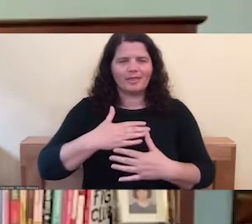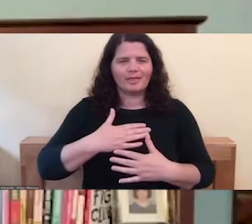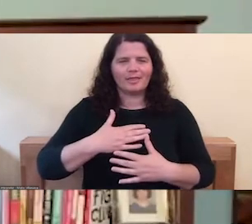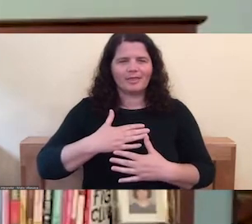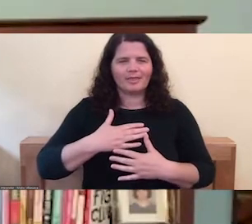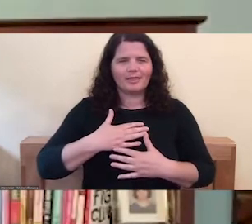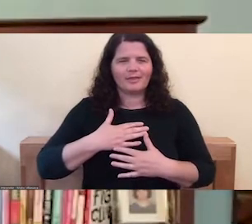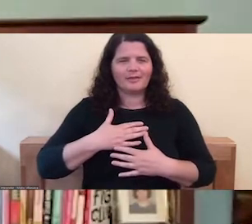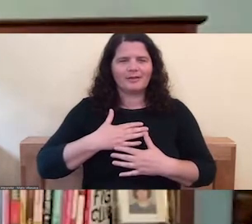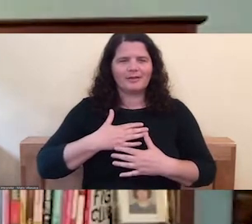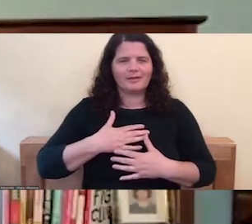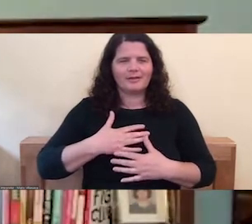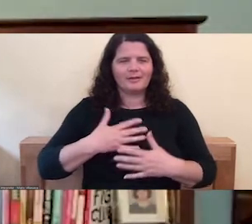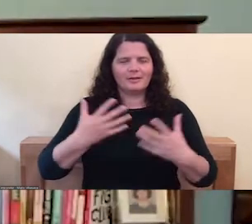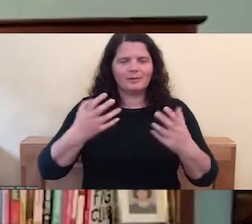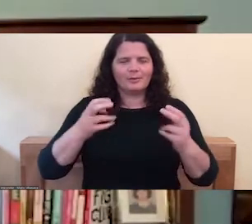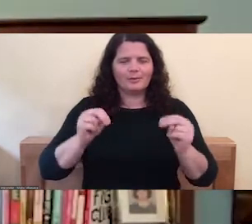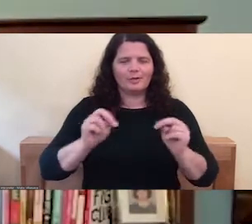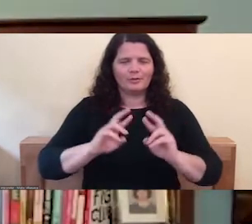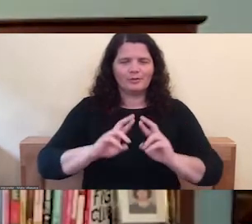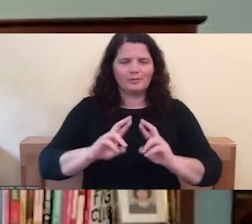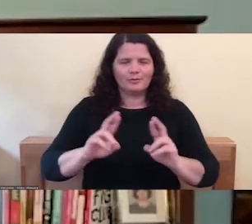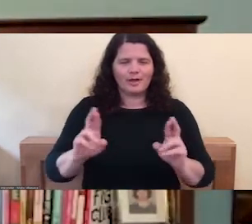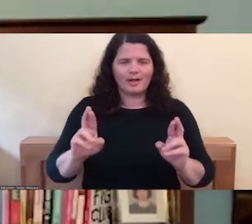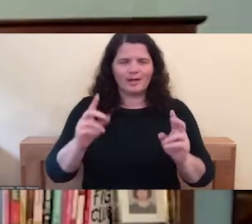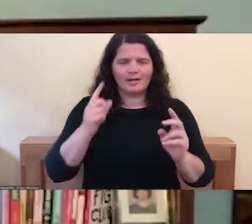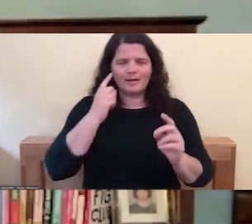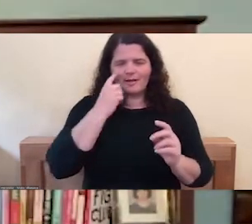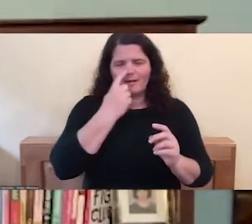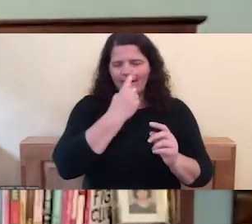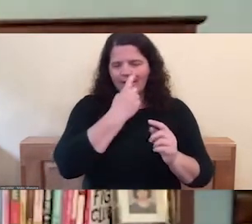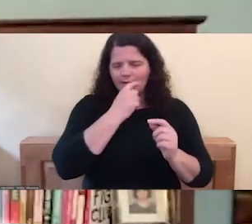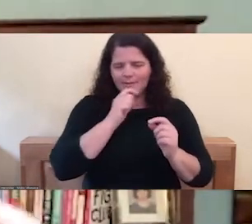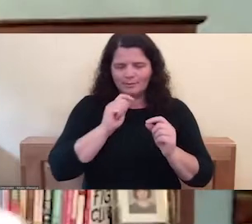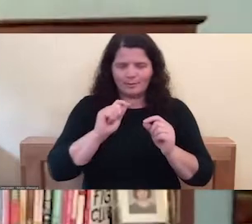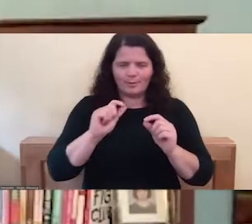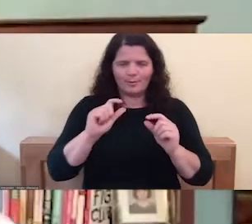and then when you're ready opening your eyes